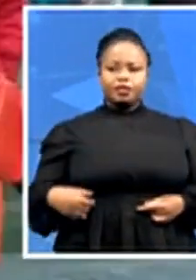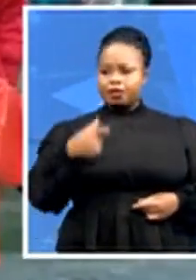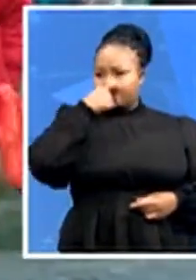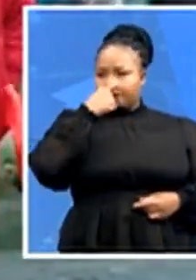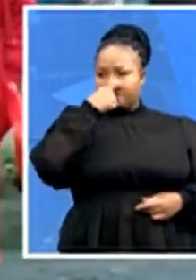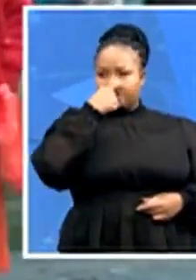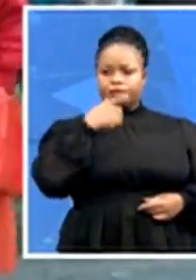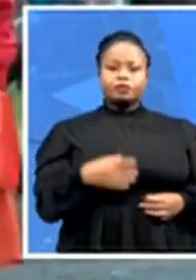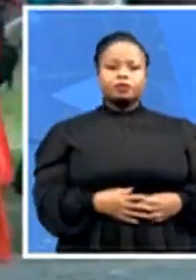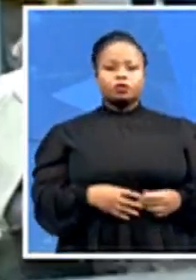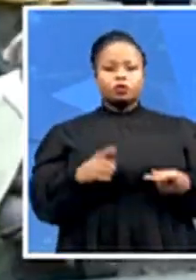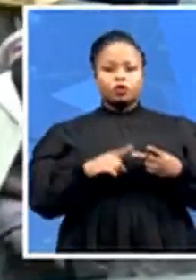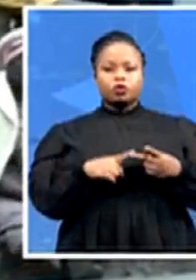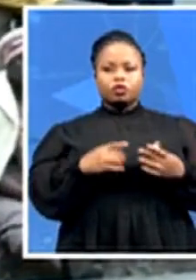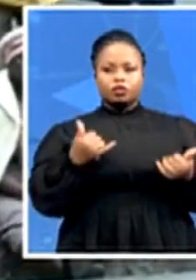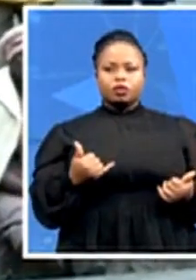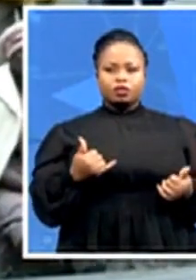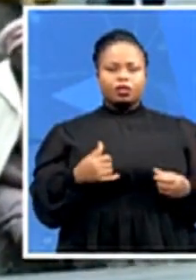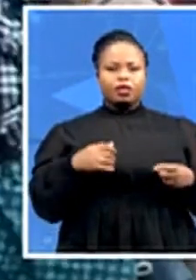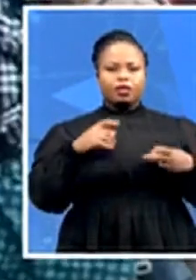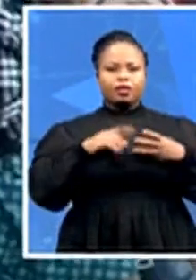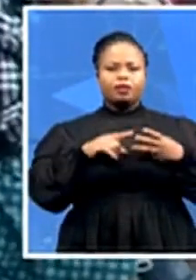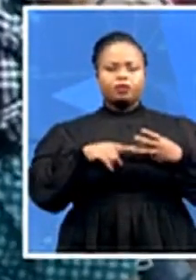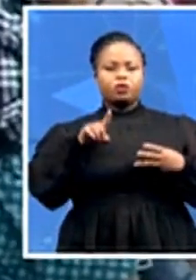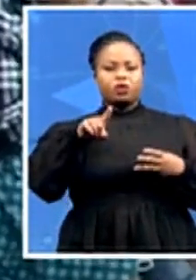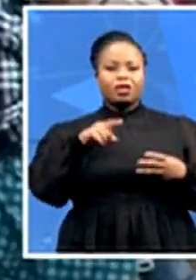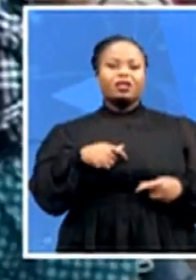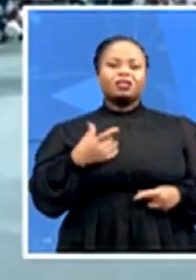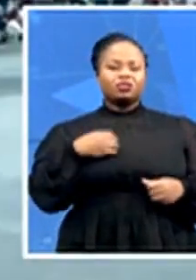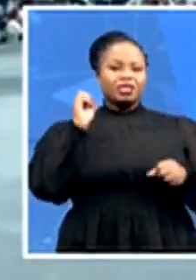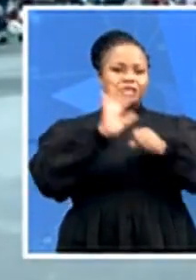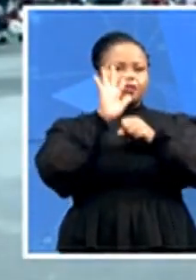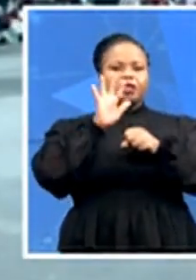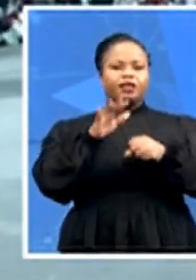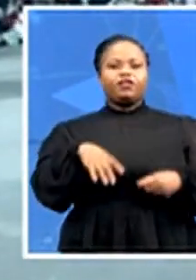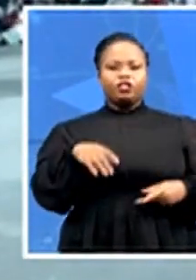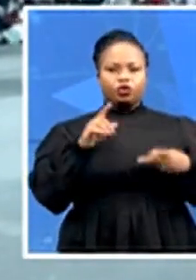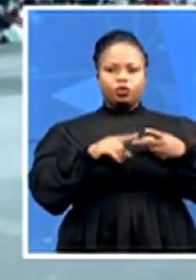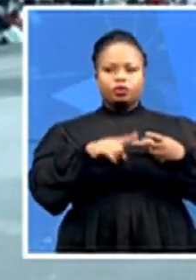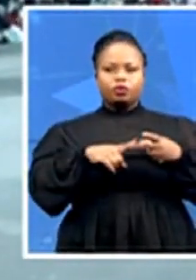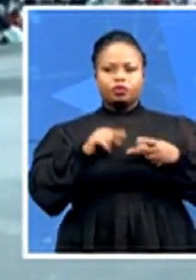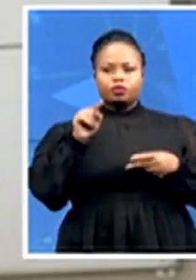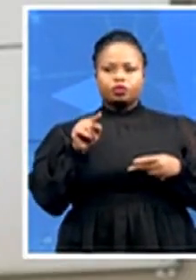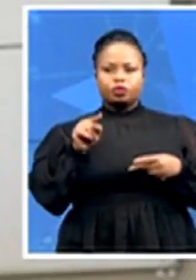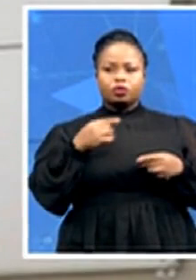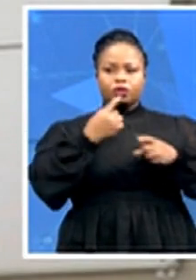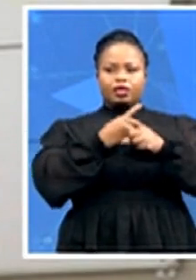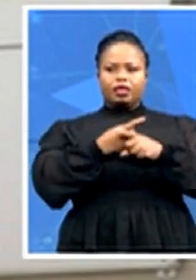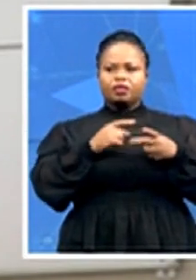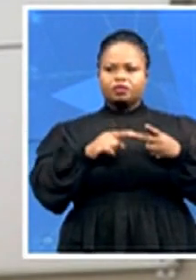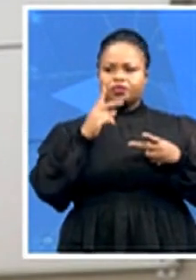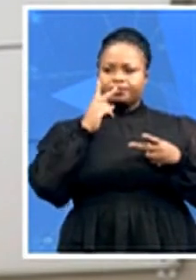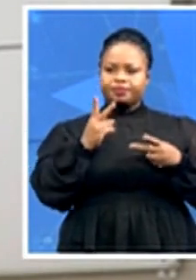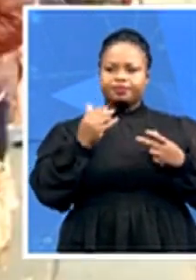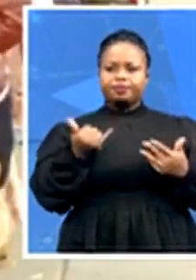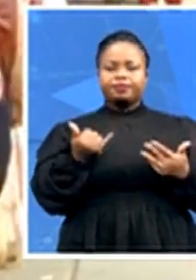amid concerns about the impact of violence and looting on the poorest of the poor. People are encouraged to make sure the bank